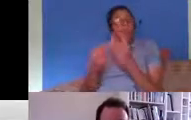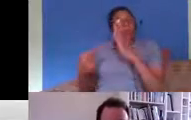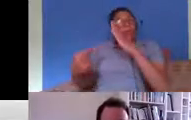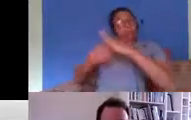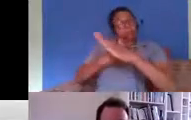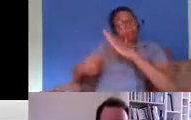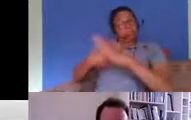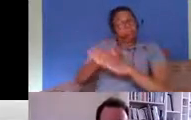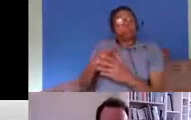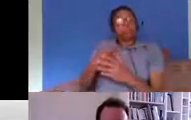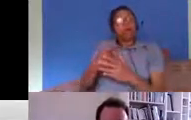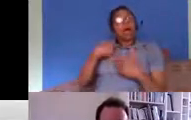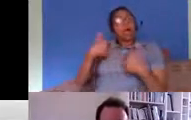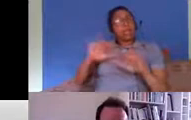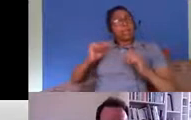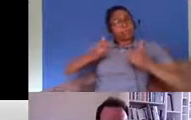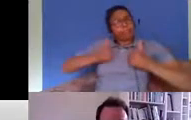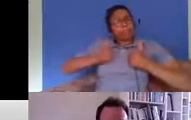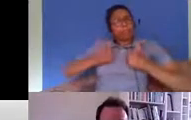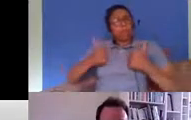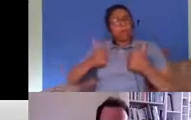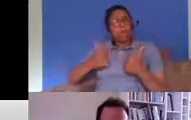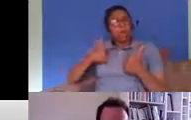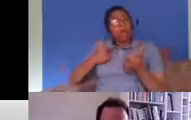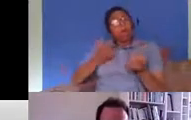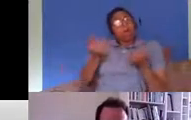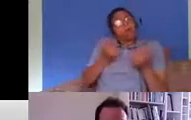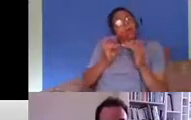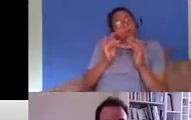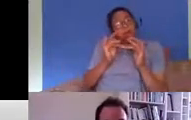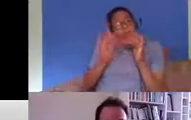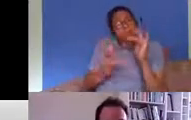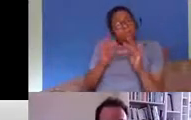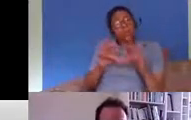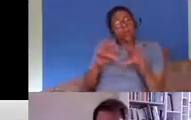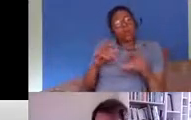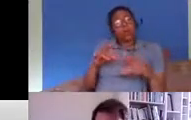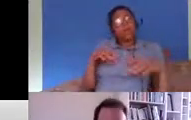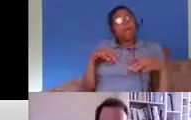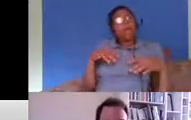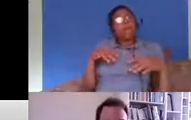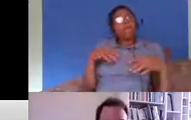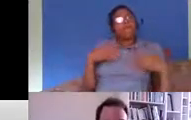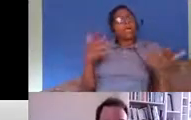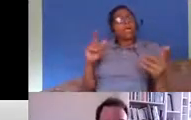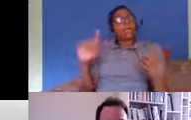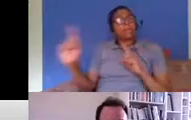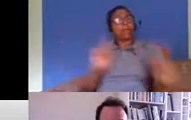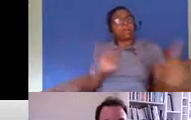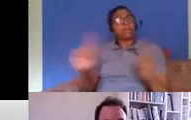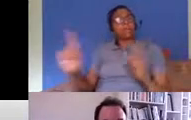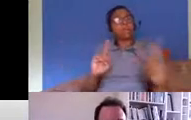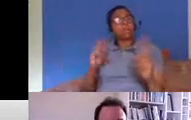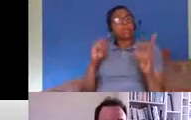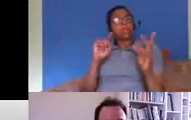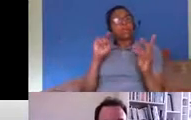at garden court chambers in london and i run a website called freemovement.org.uk and you can also find me on twitter if you are a twittery